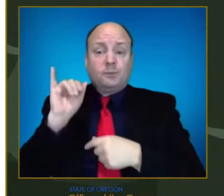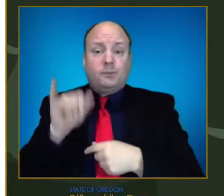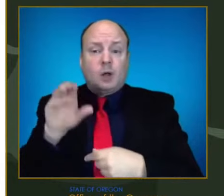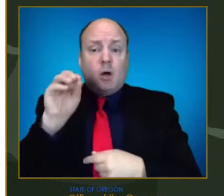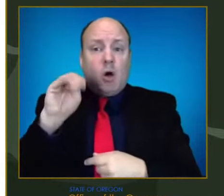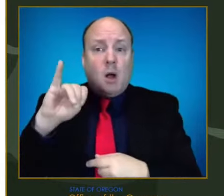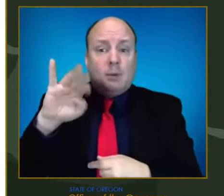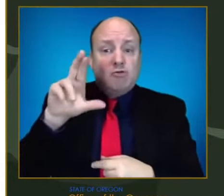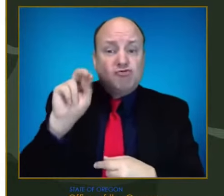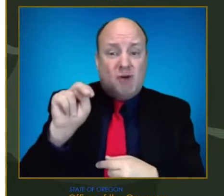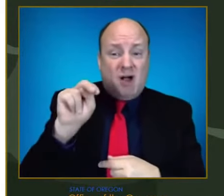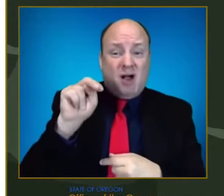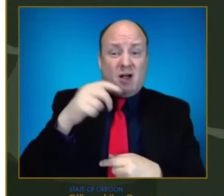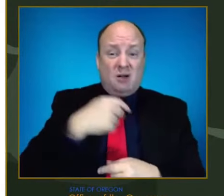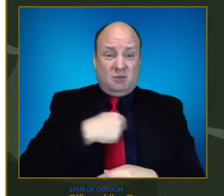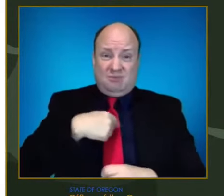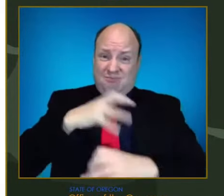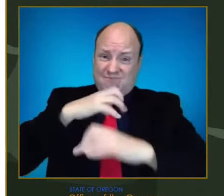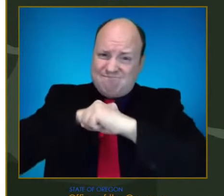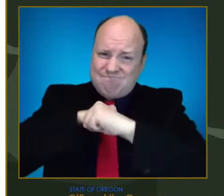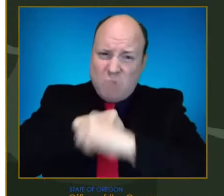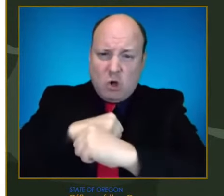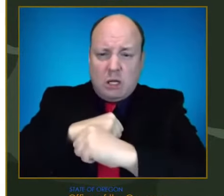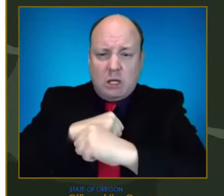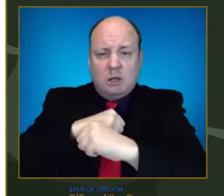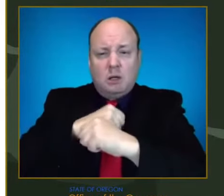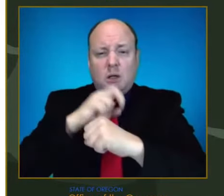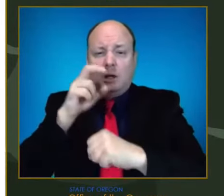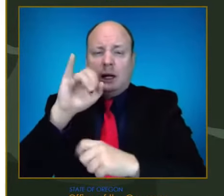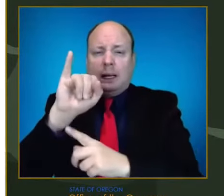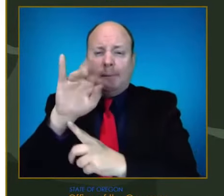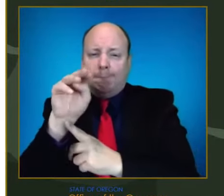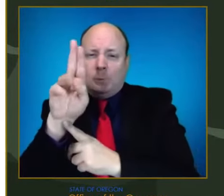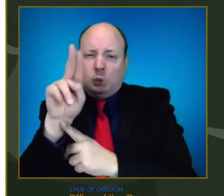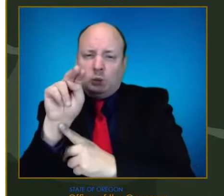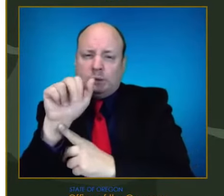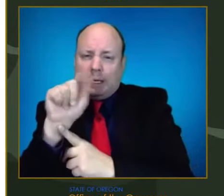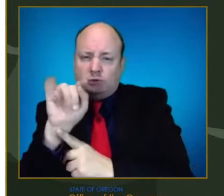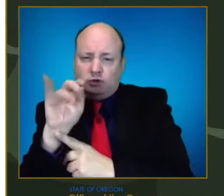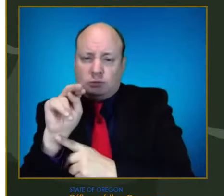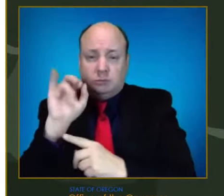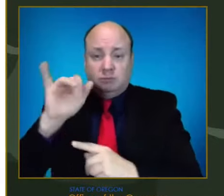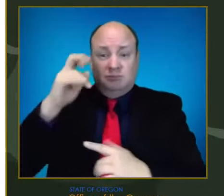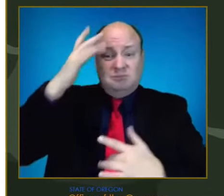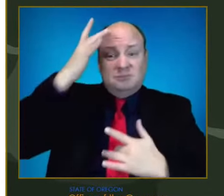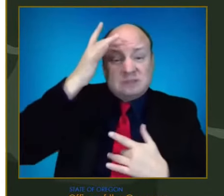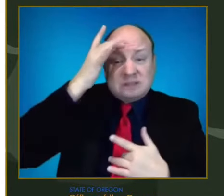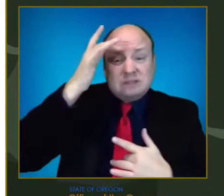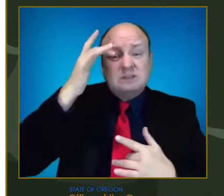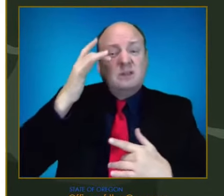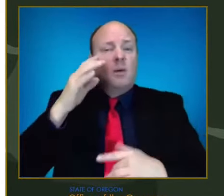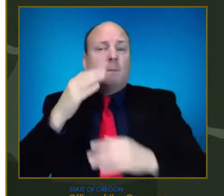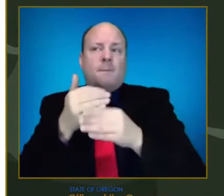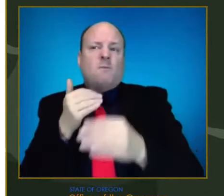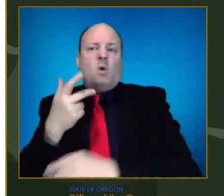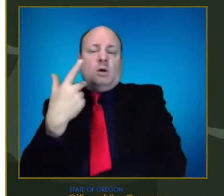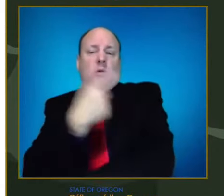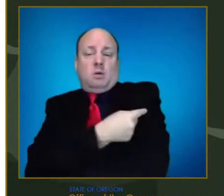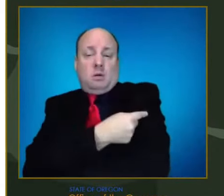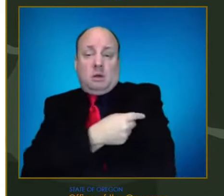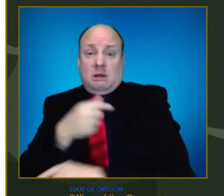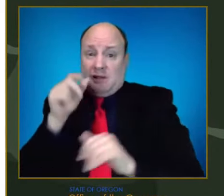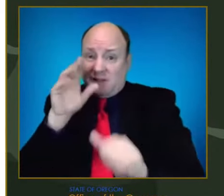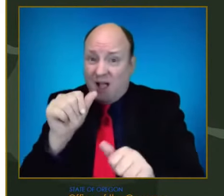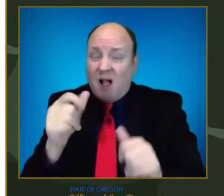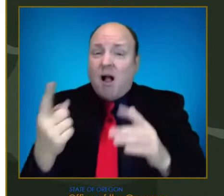That is, if I was previously infected or vaccinated, what is the likelihood that I could be infected again? So that is a parameter